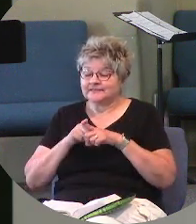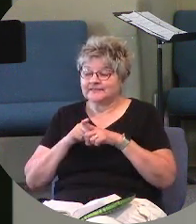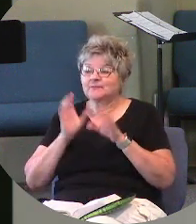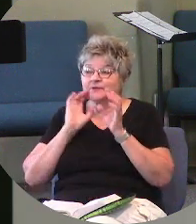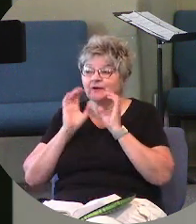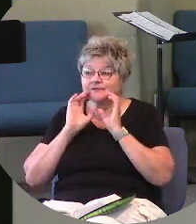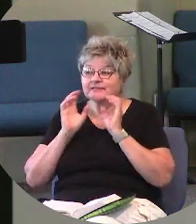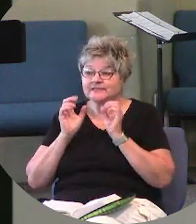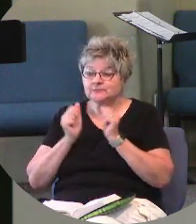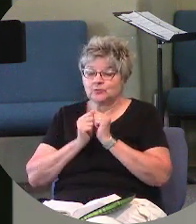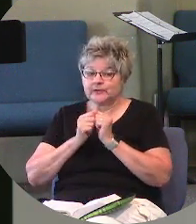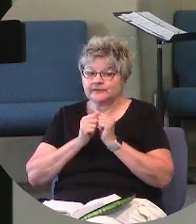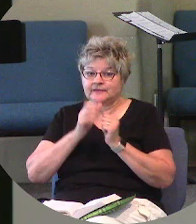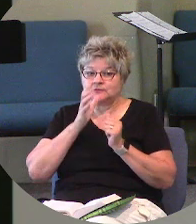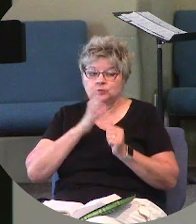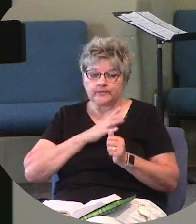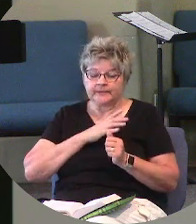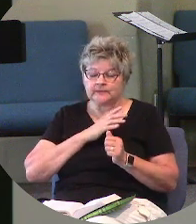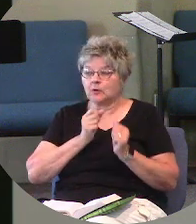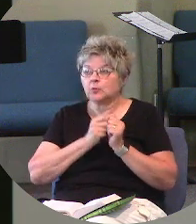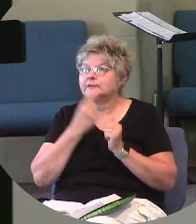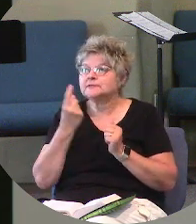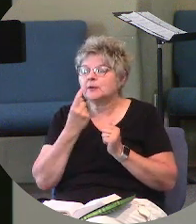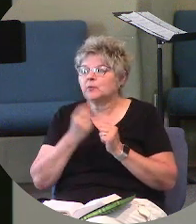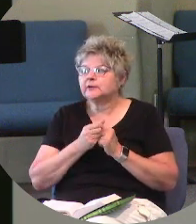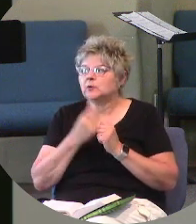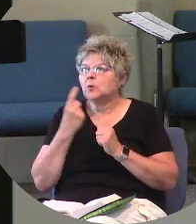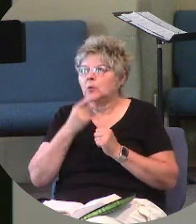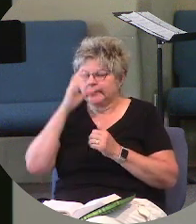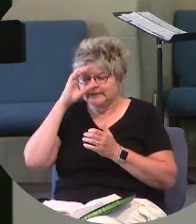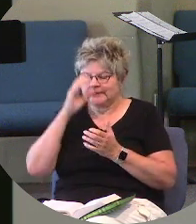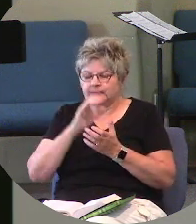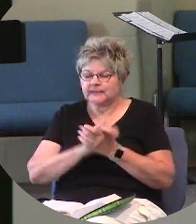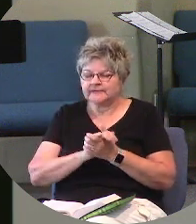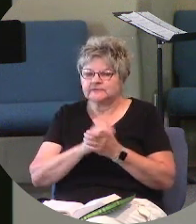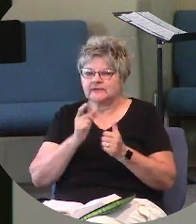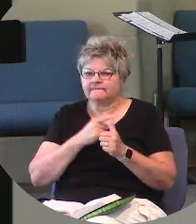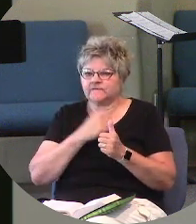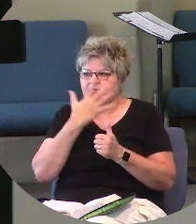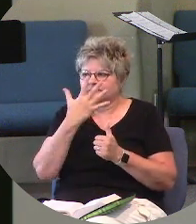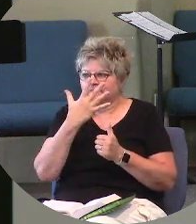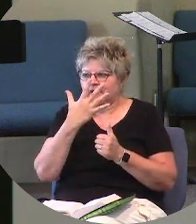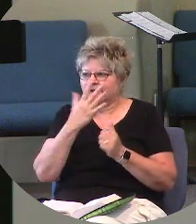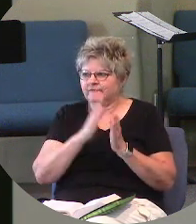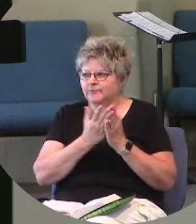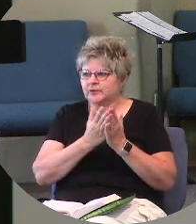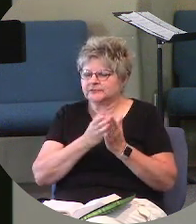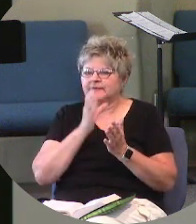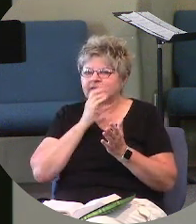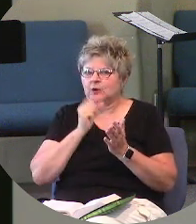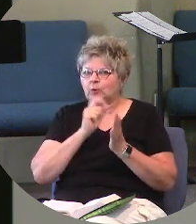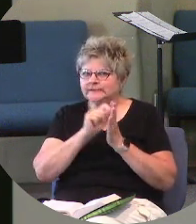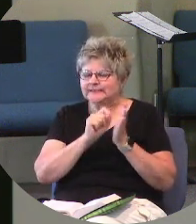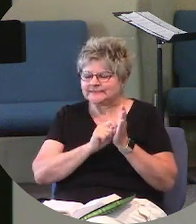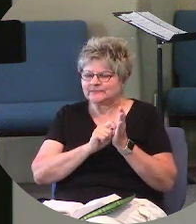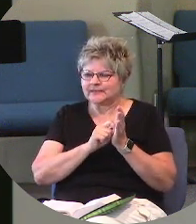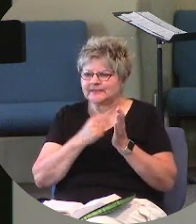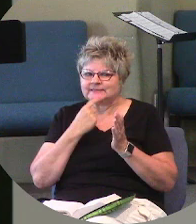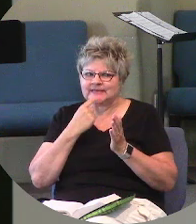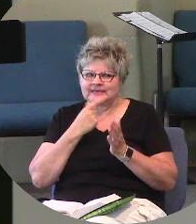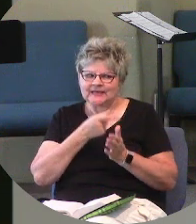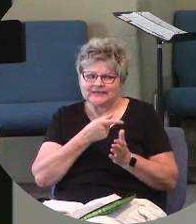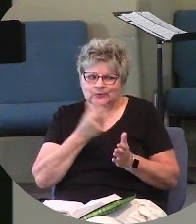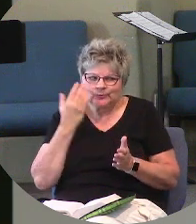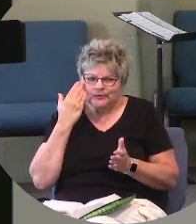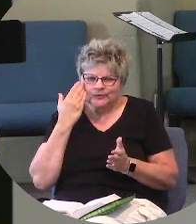this woman or with someone who only believed the first five books of the Old Testament and say, you don't